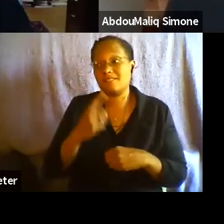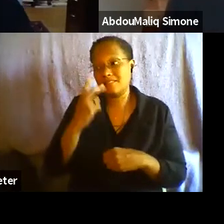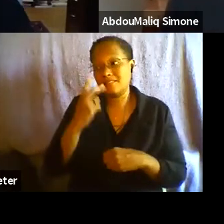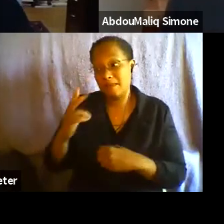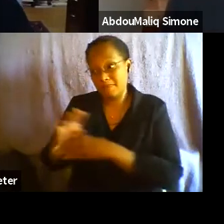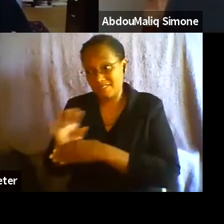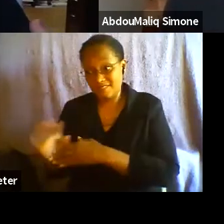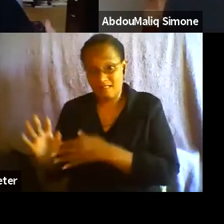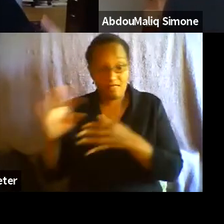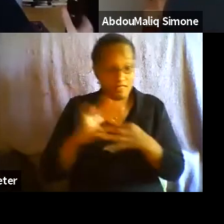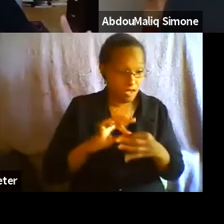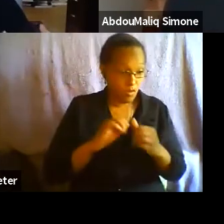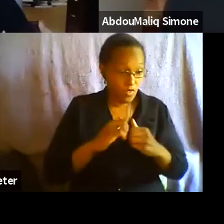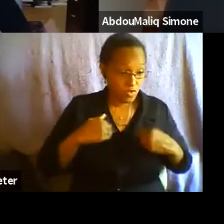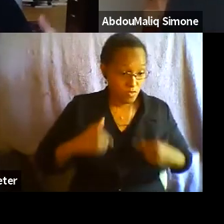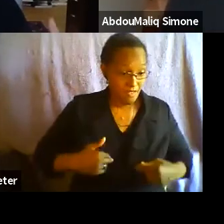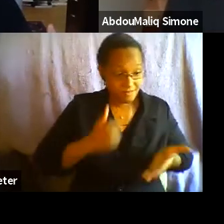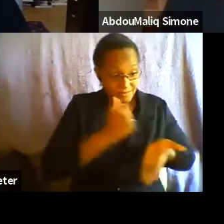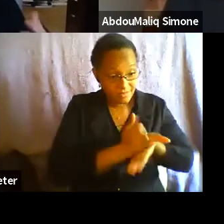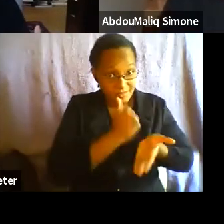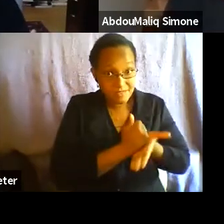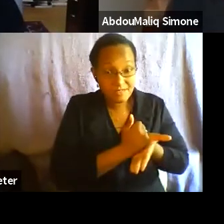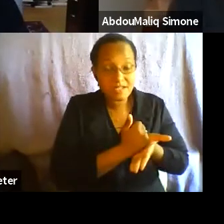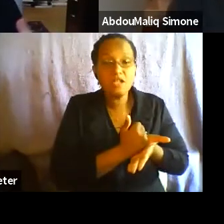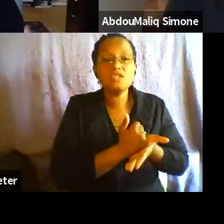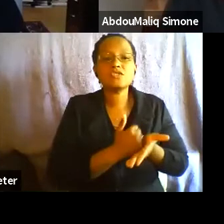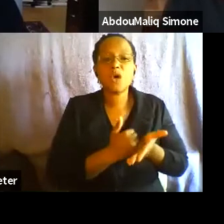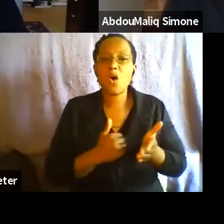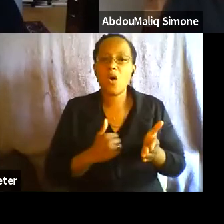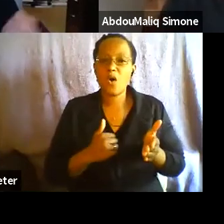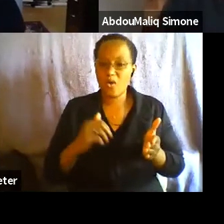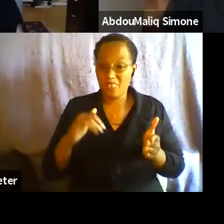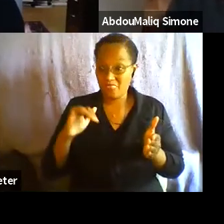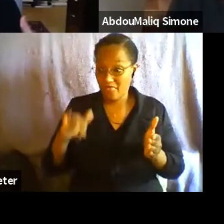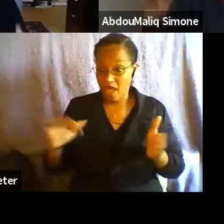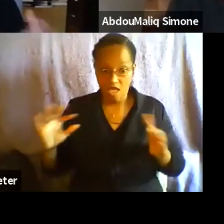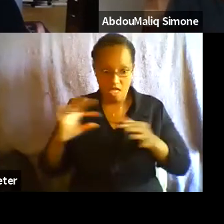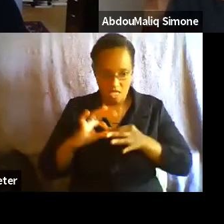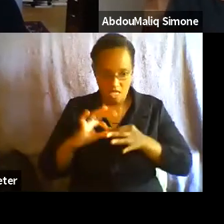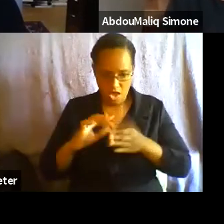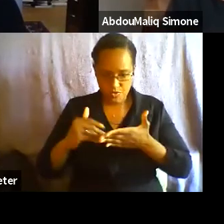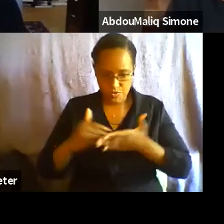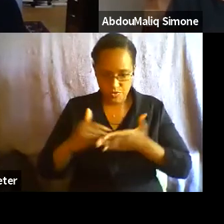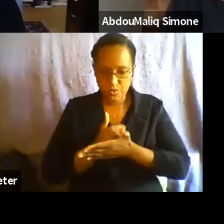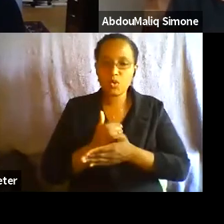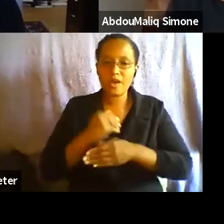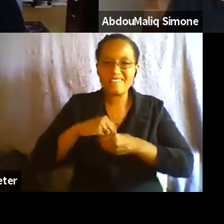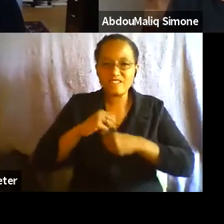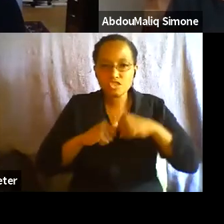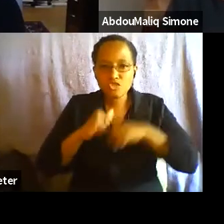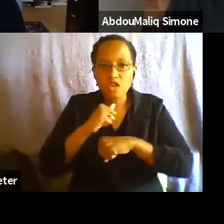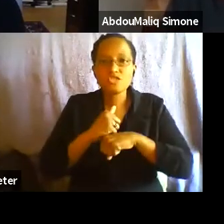new, let's say, or newer, newly emerging infrastructures of kind of non-capitalist care in the U.S. or